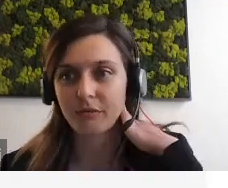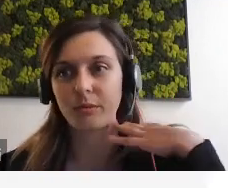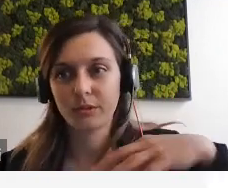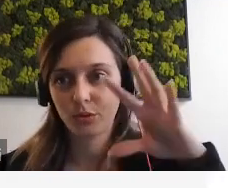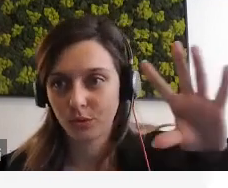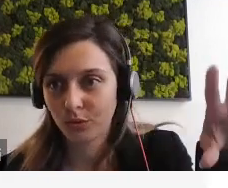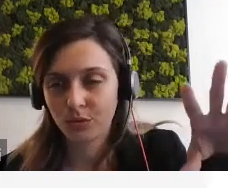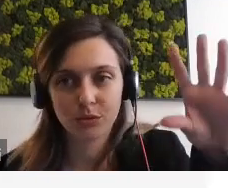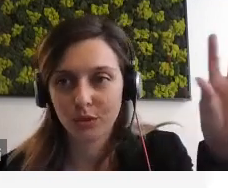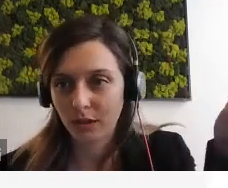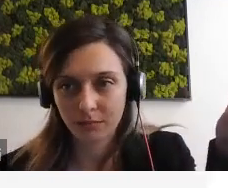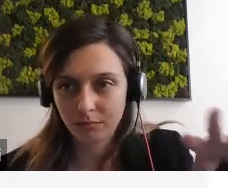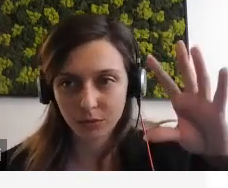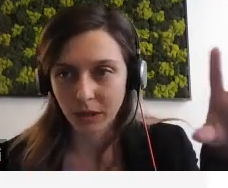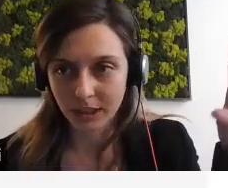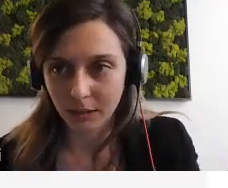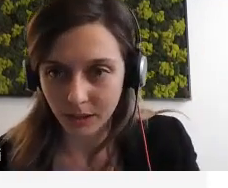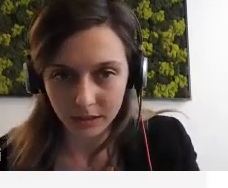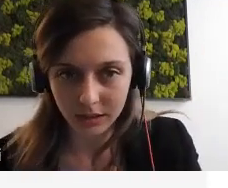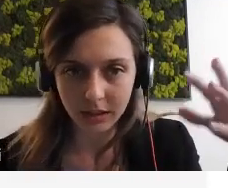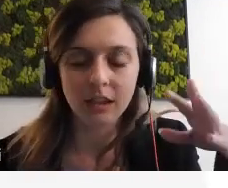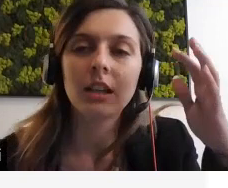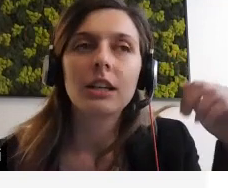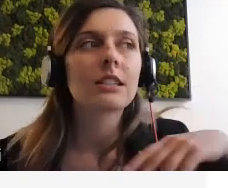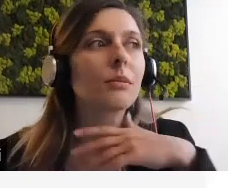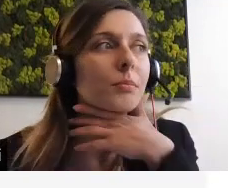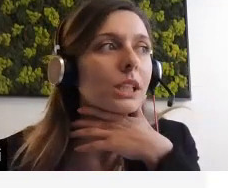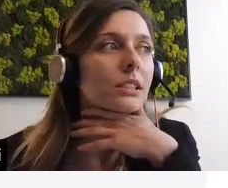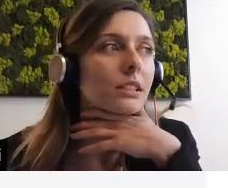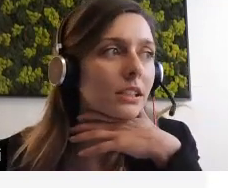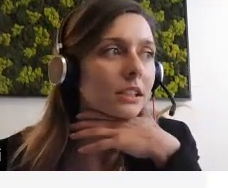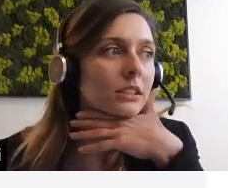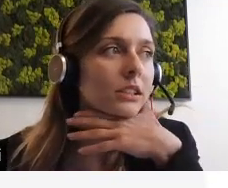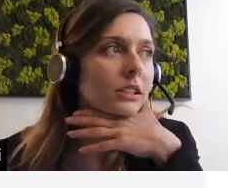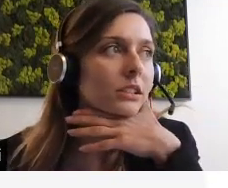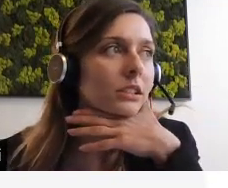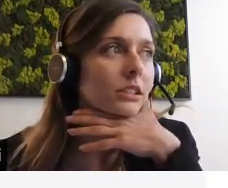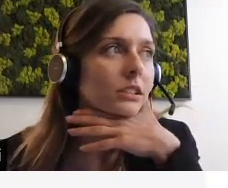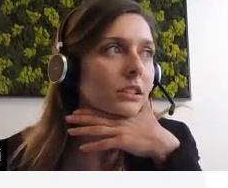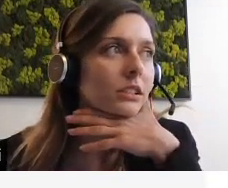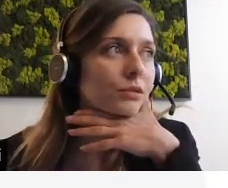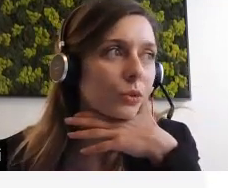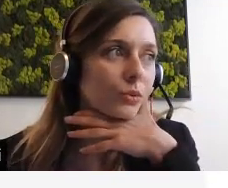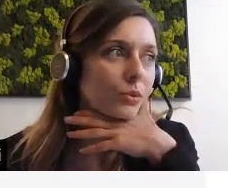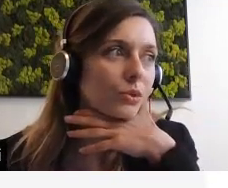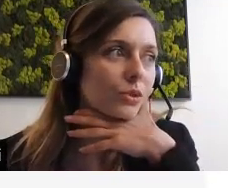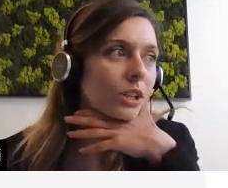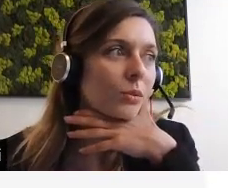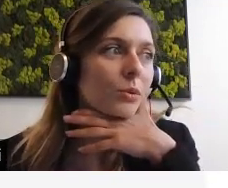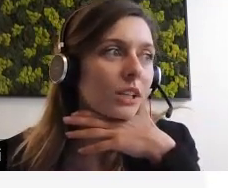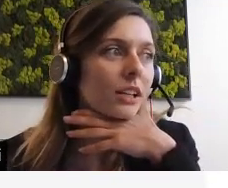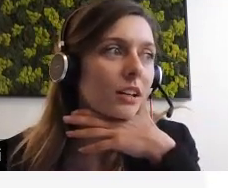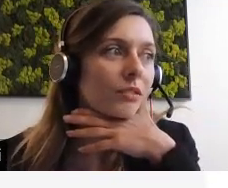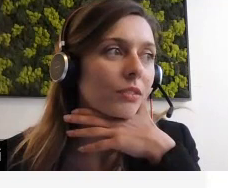for everyone to wrap it up and submit their votes.